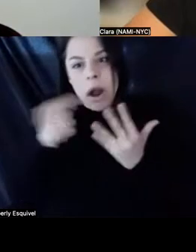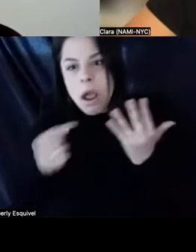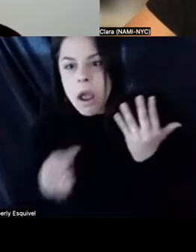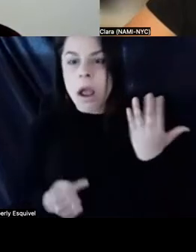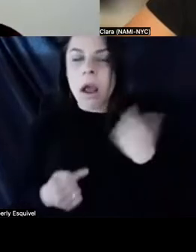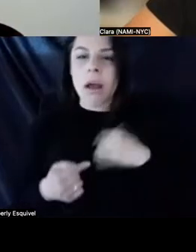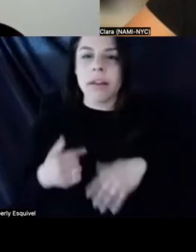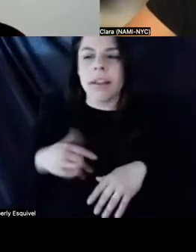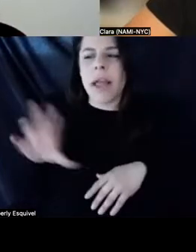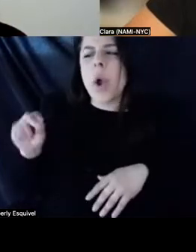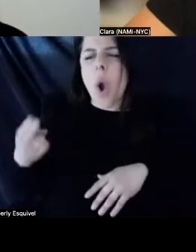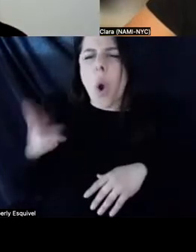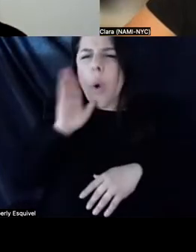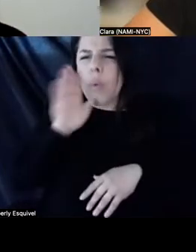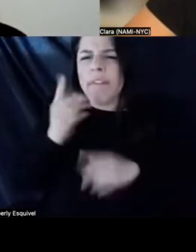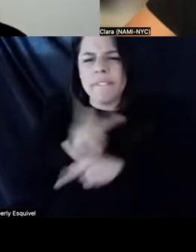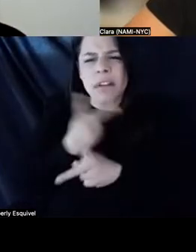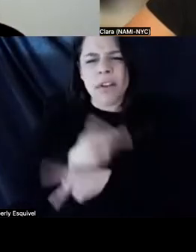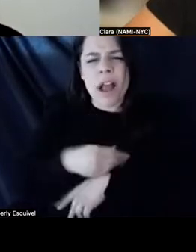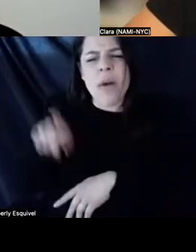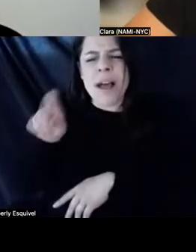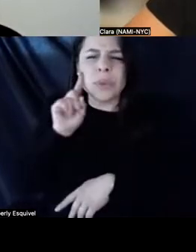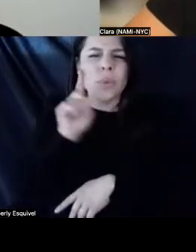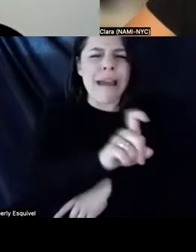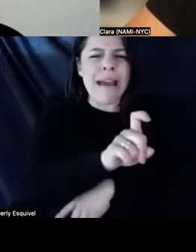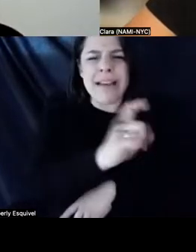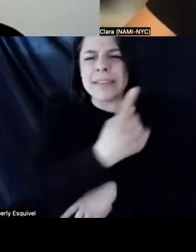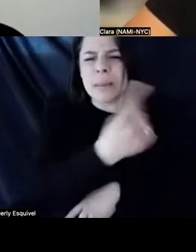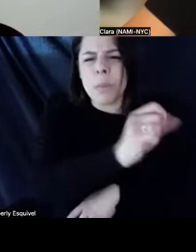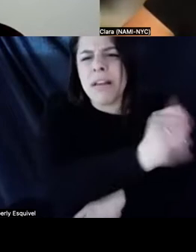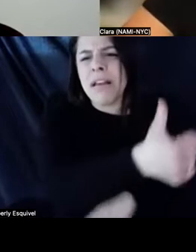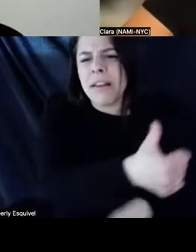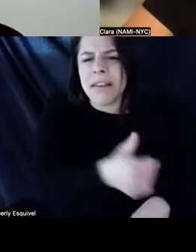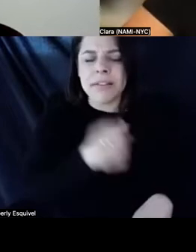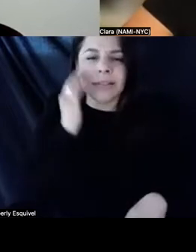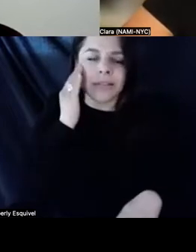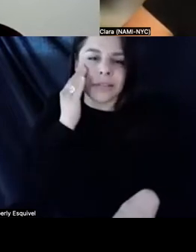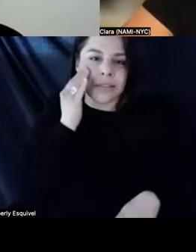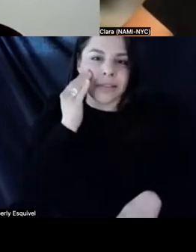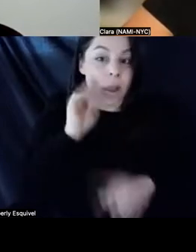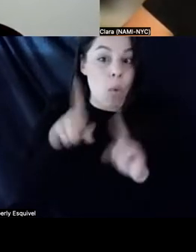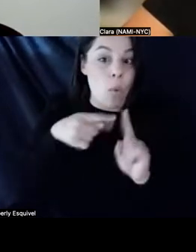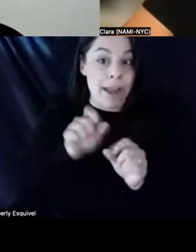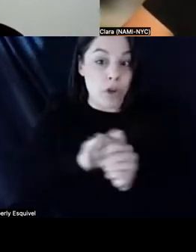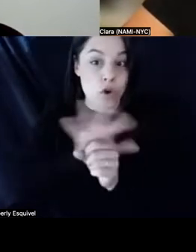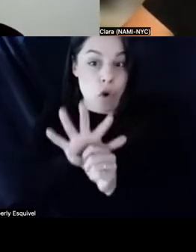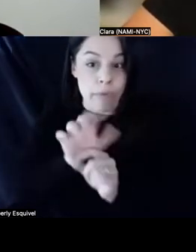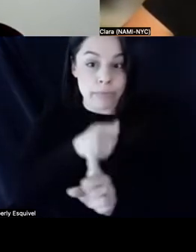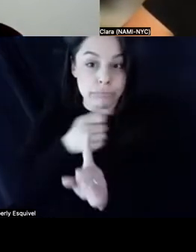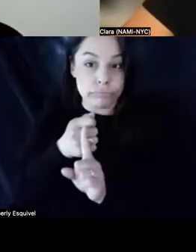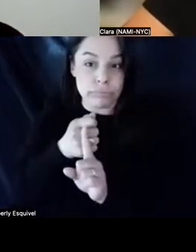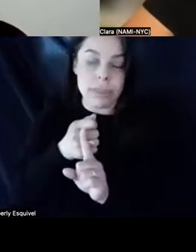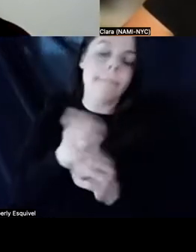we'll look into it. Oh, I'll have to ask somebody else about this. Uh, when COVID hit, it got even worse